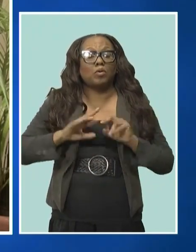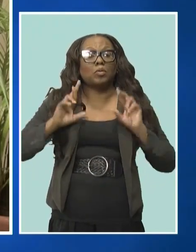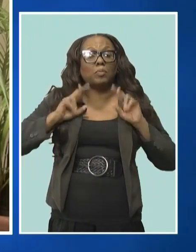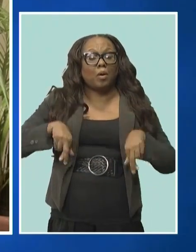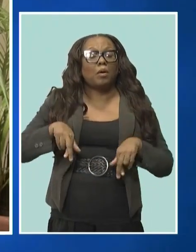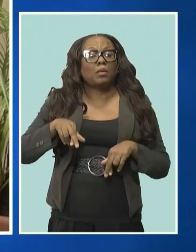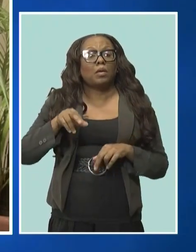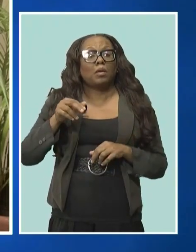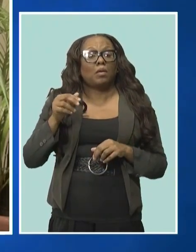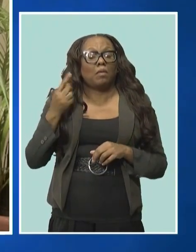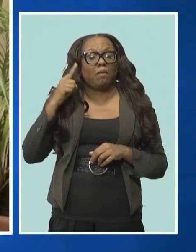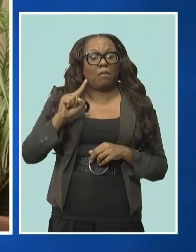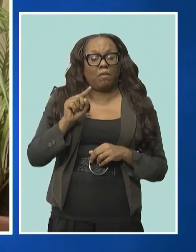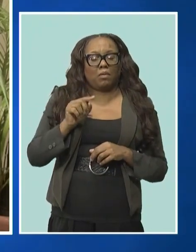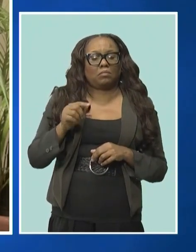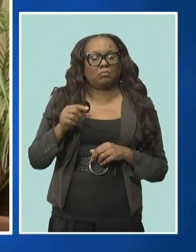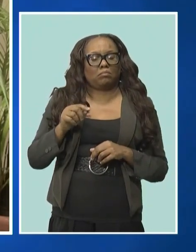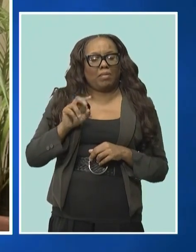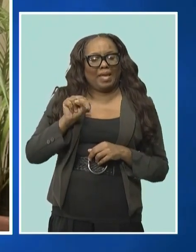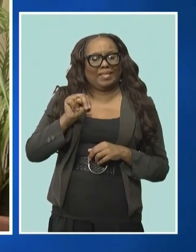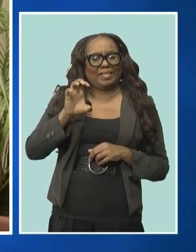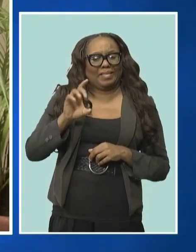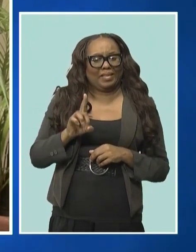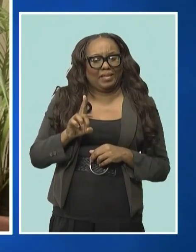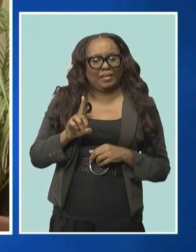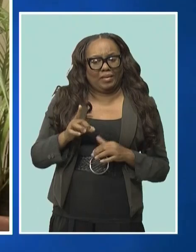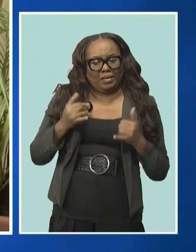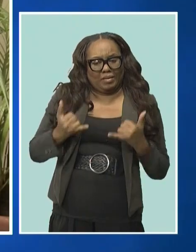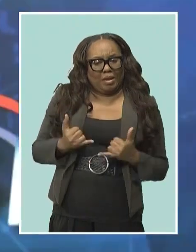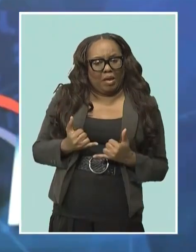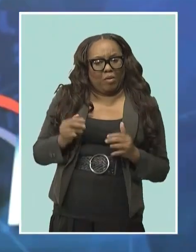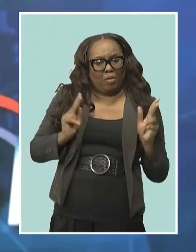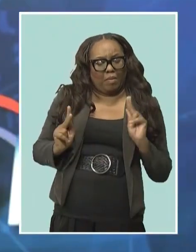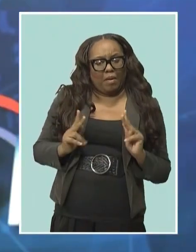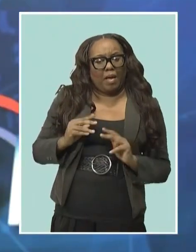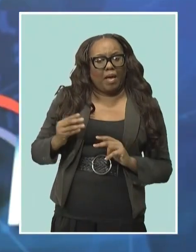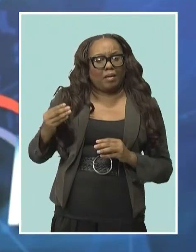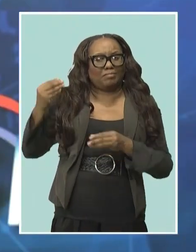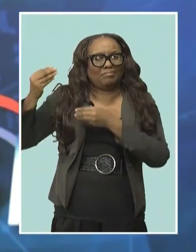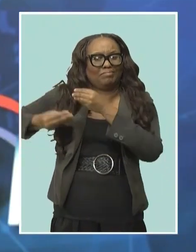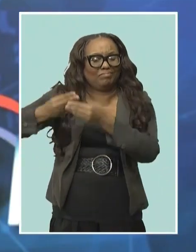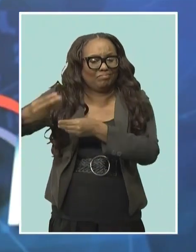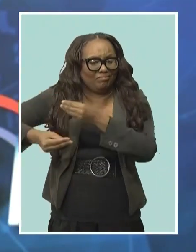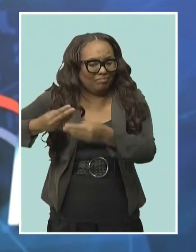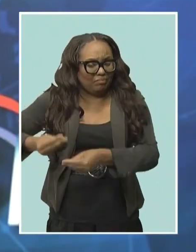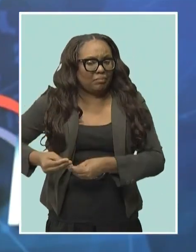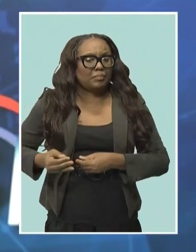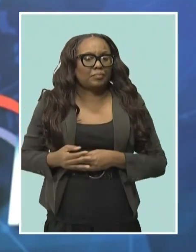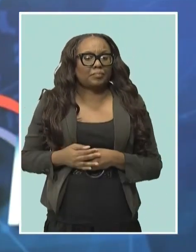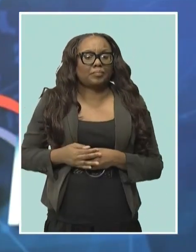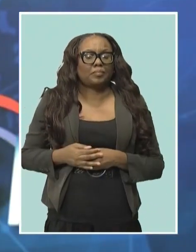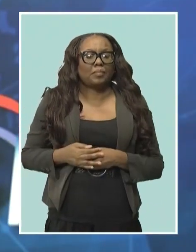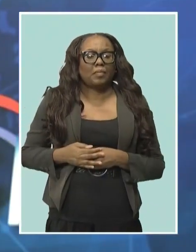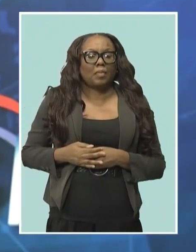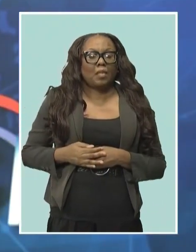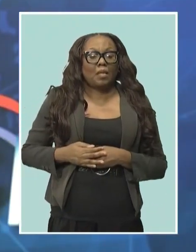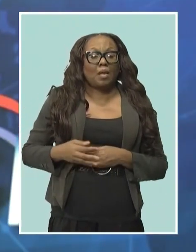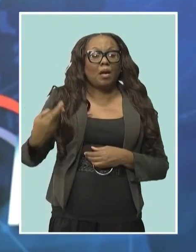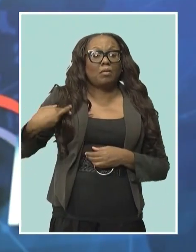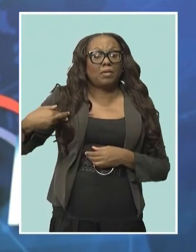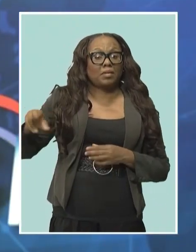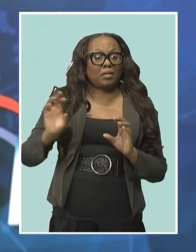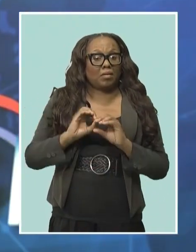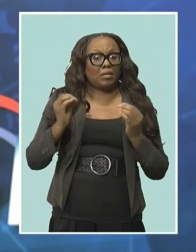not just urgent for our generation, it's urgent for the future. Religious organizations have been urged to join with